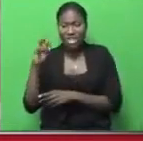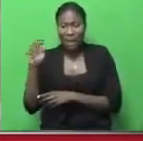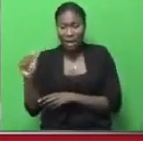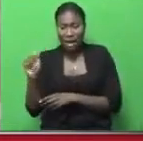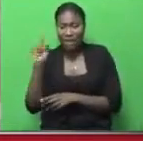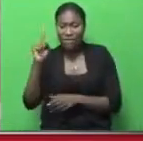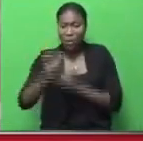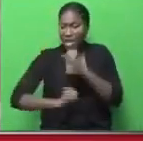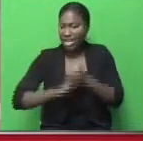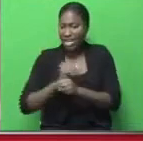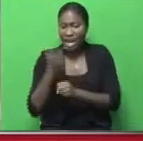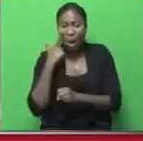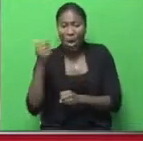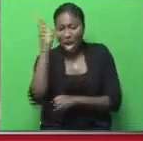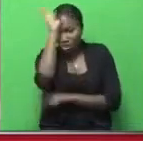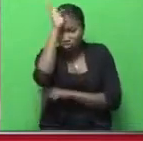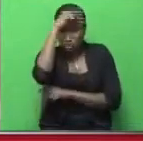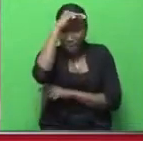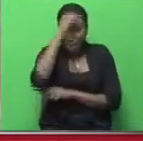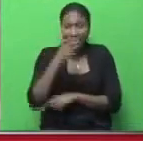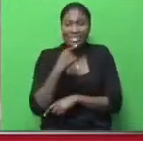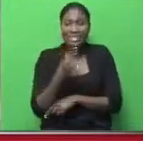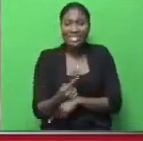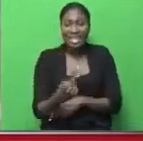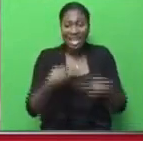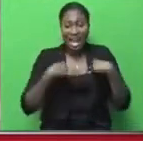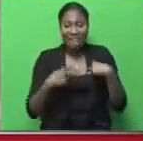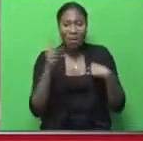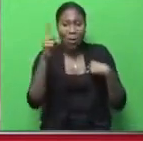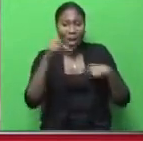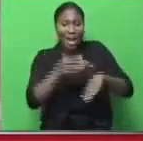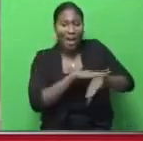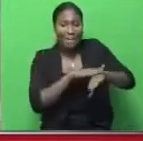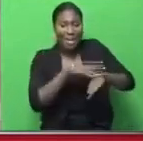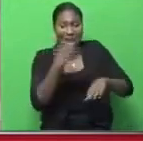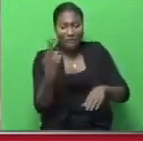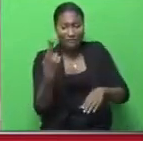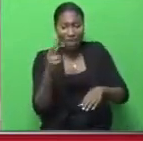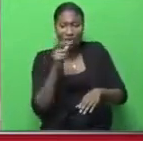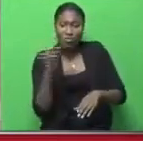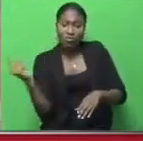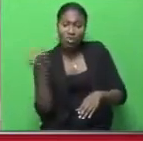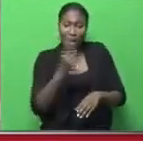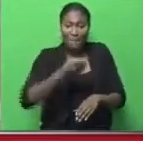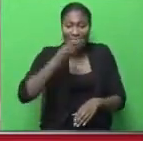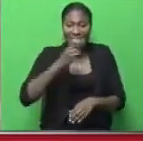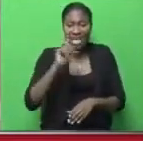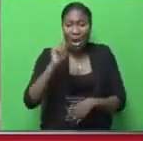It sounds like Donald Trump saying that he has one black friend who comes to dinner once a year.